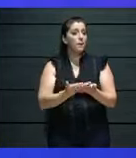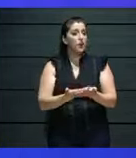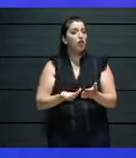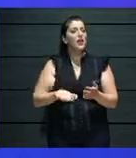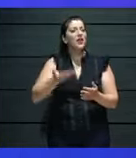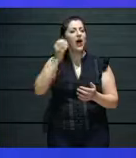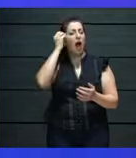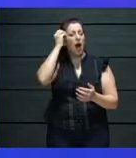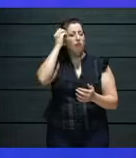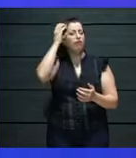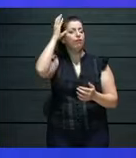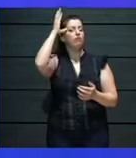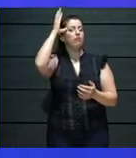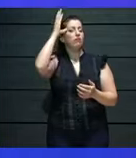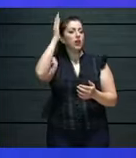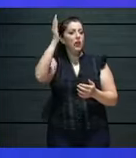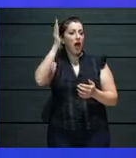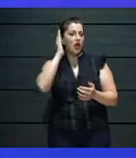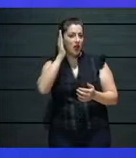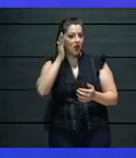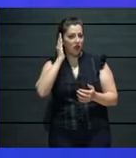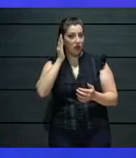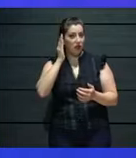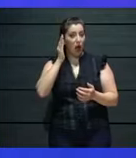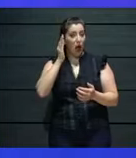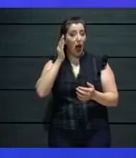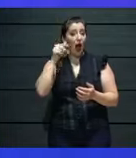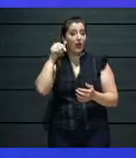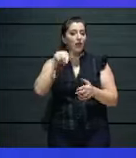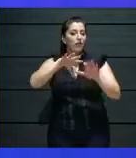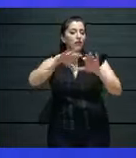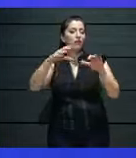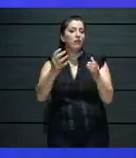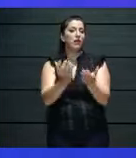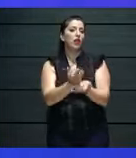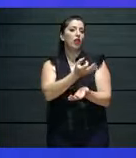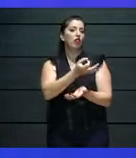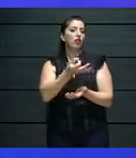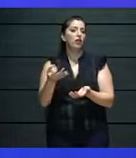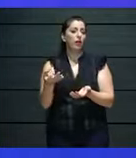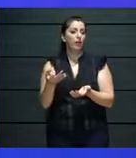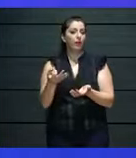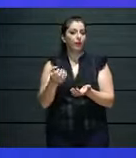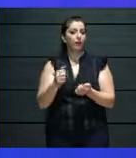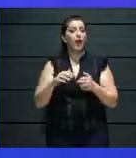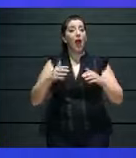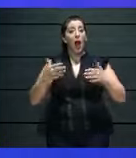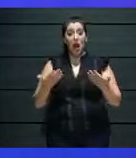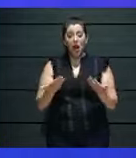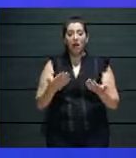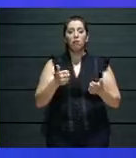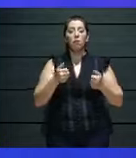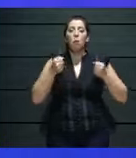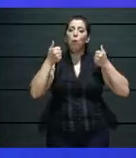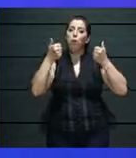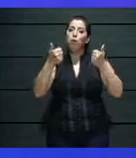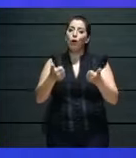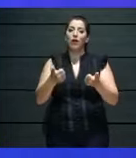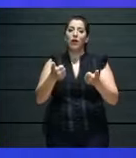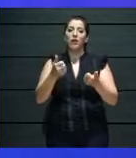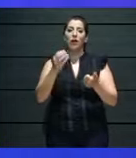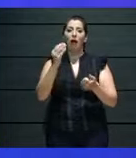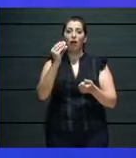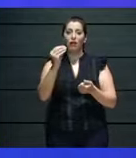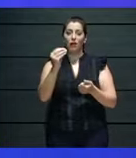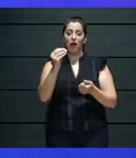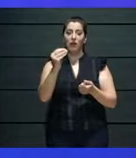new world we live in. And therefore, it's very important for us to realize that when we speak in fora like